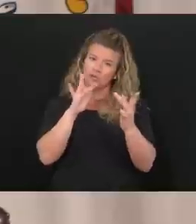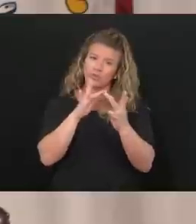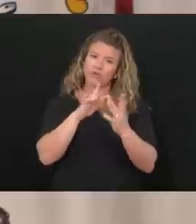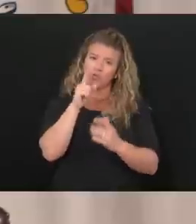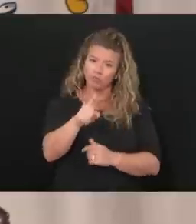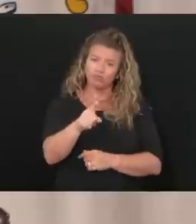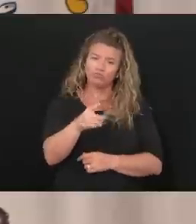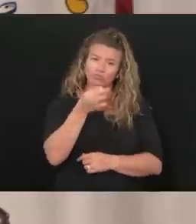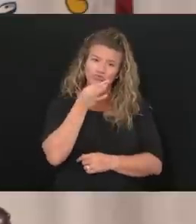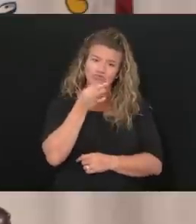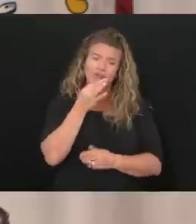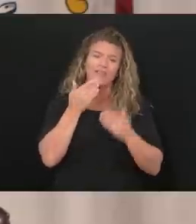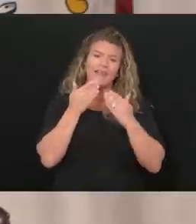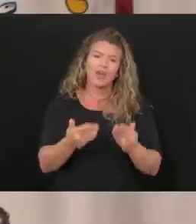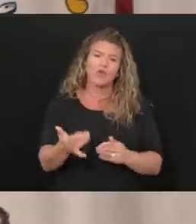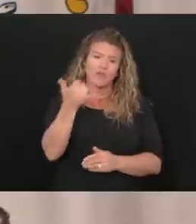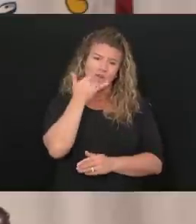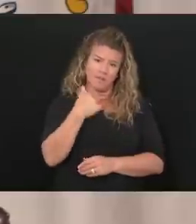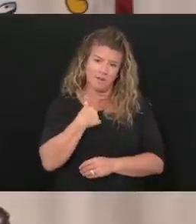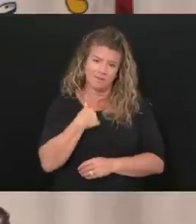and thanks for the call.